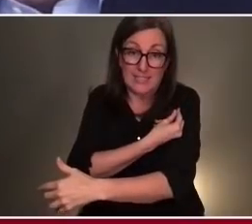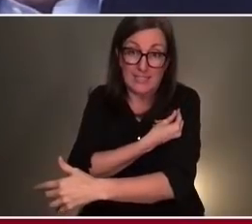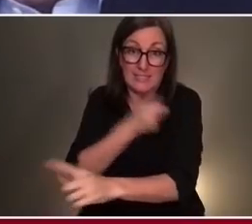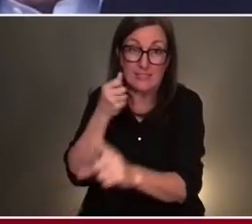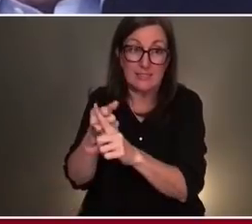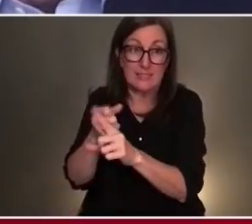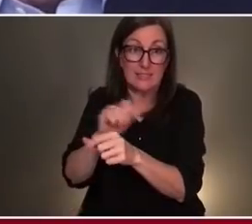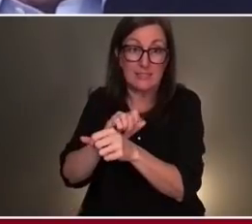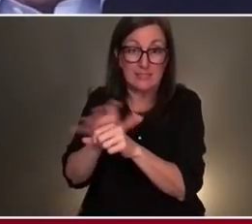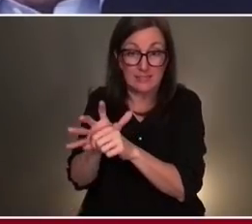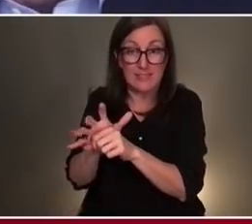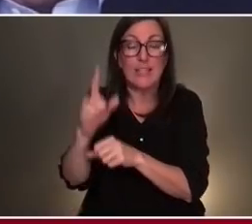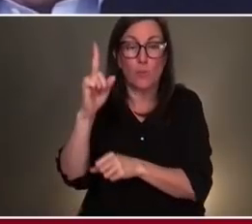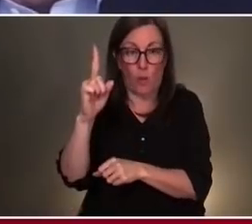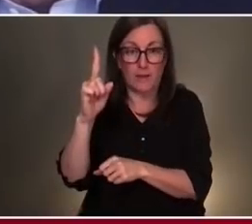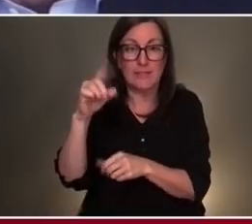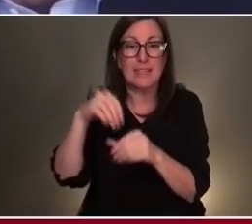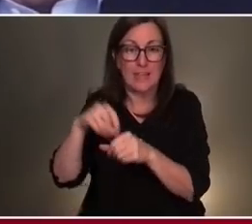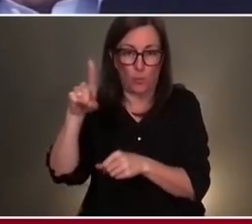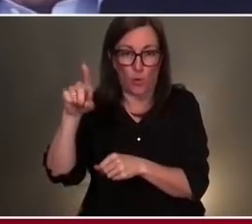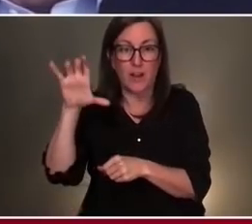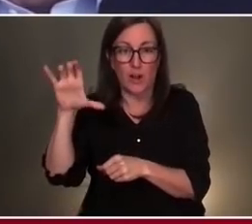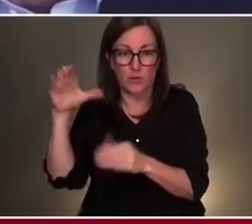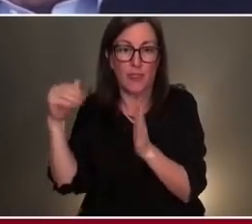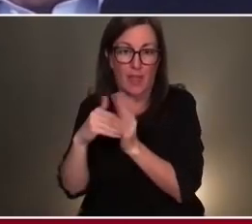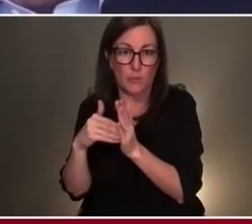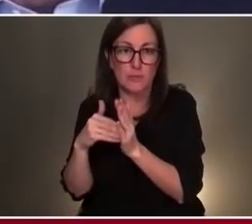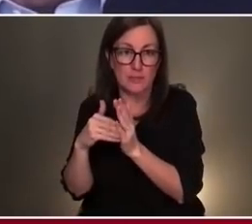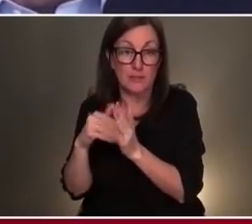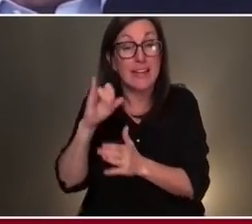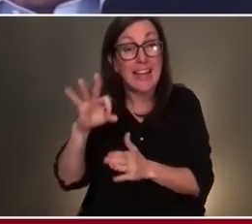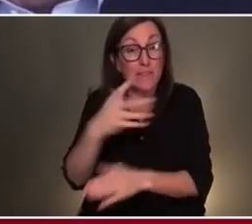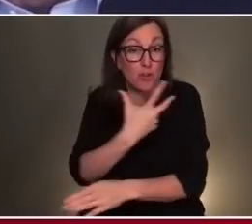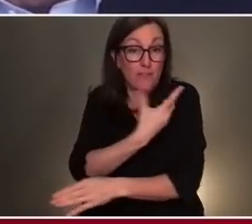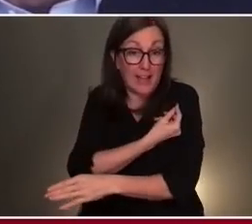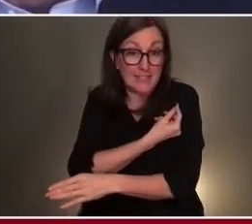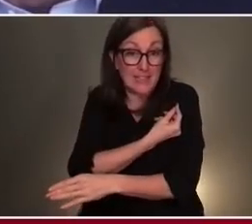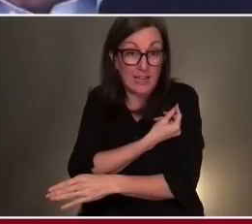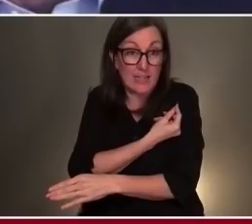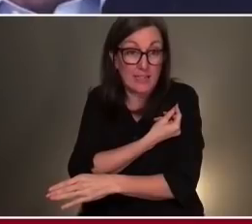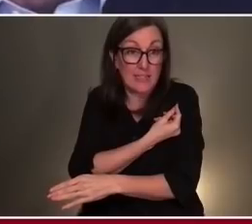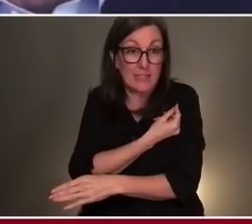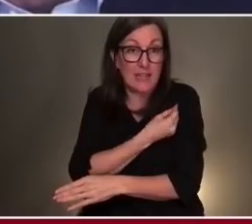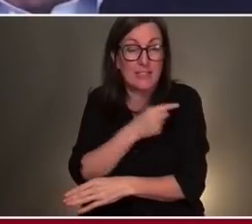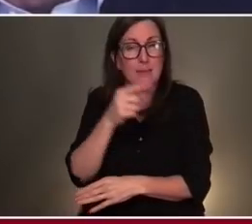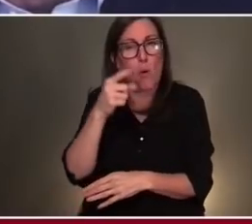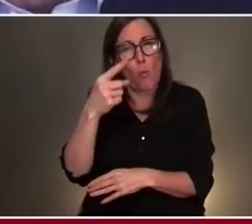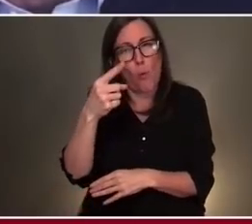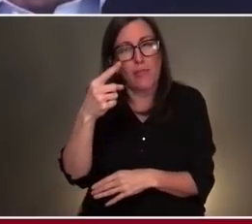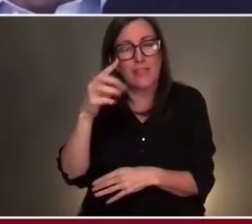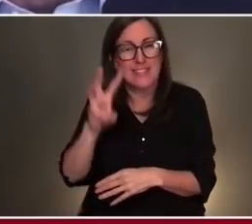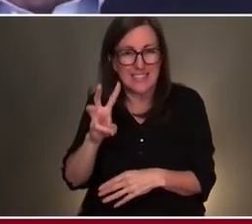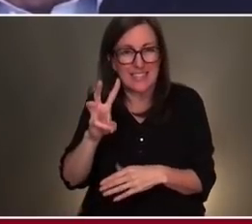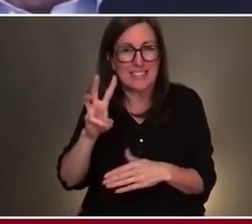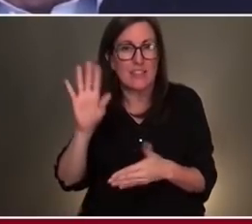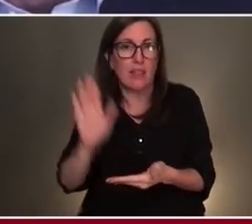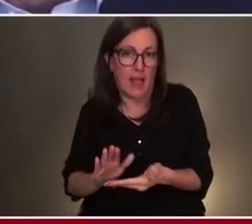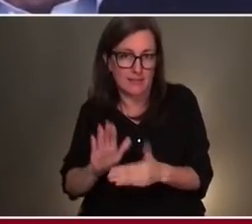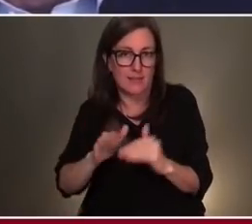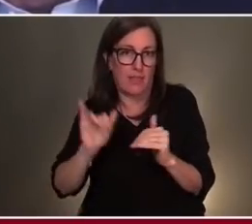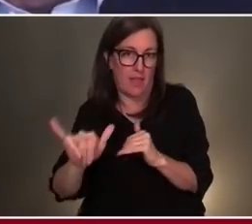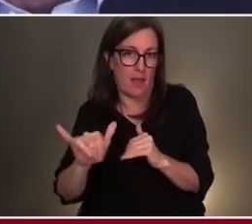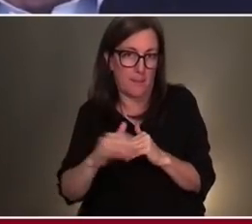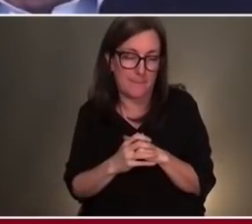about one in 100,000. And if you're vaccinated, it's about a sixth of that. And so